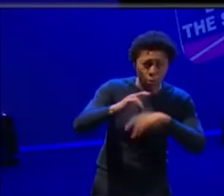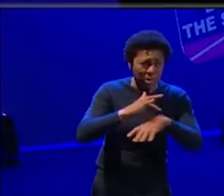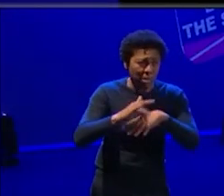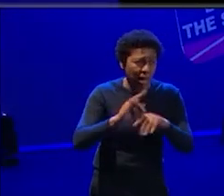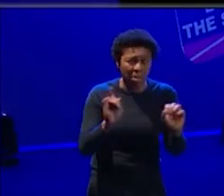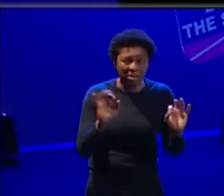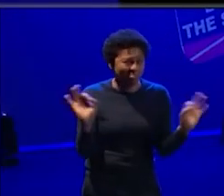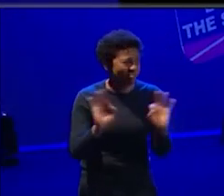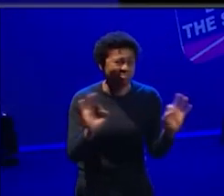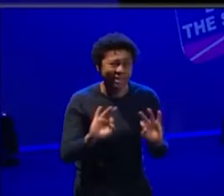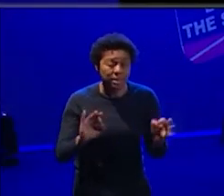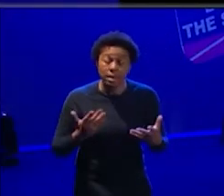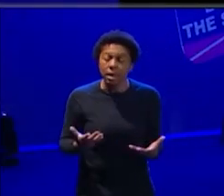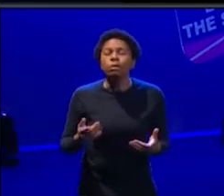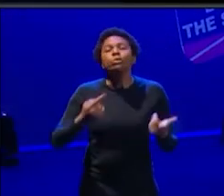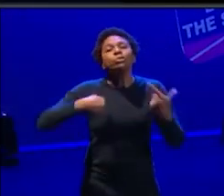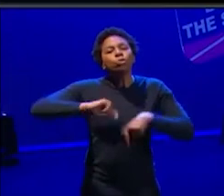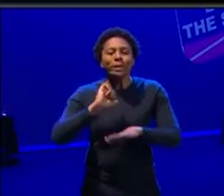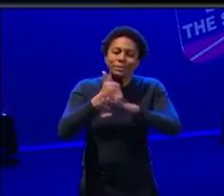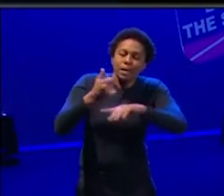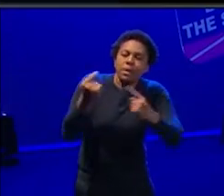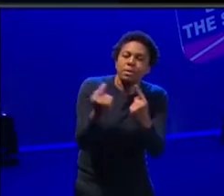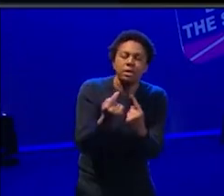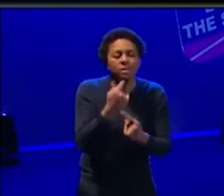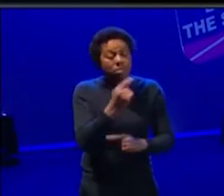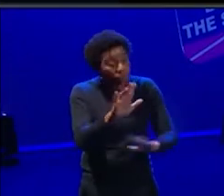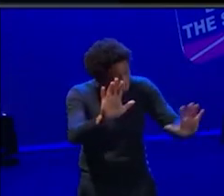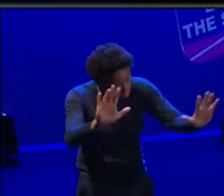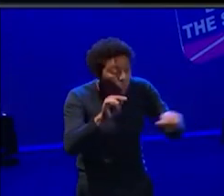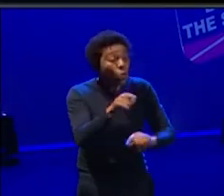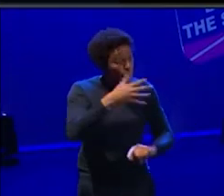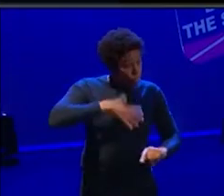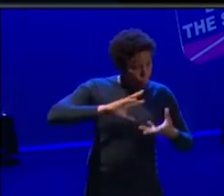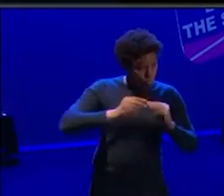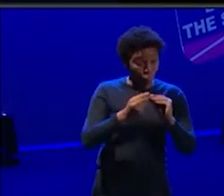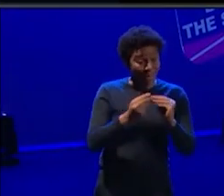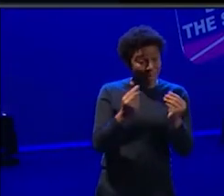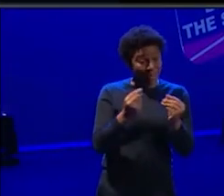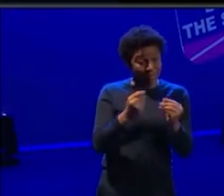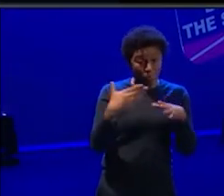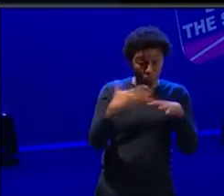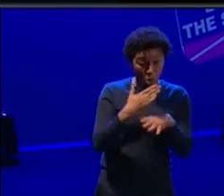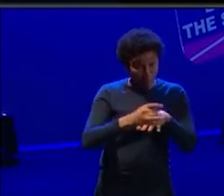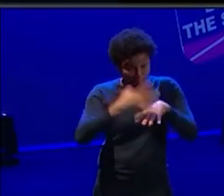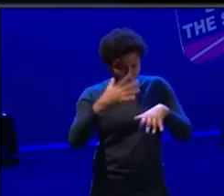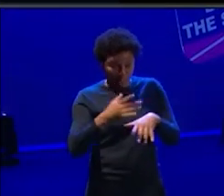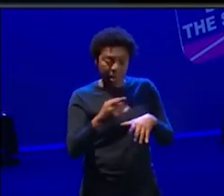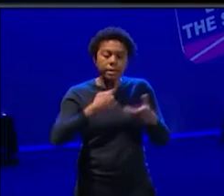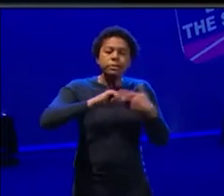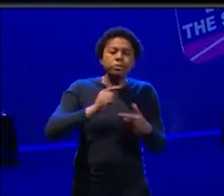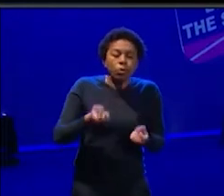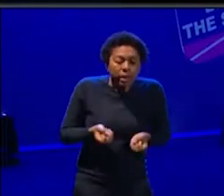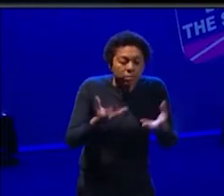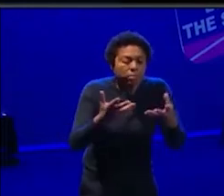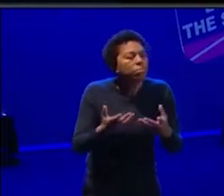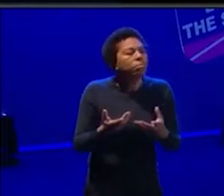whoever wants to create, um, work professionally, let's go through this acting program where we set them up with a headshots and